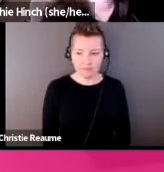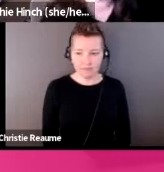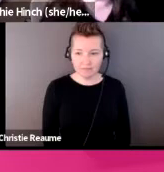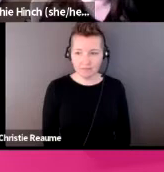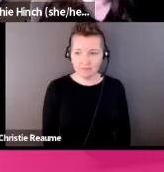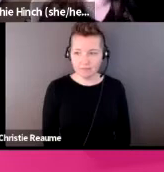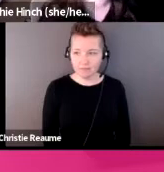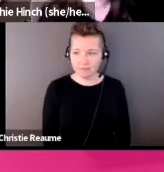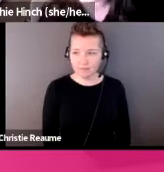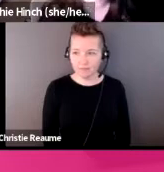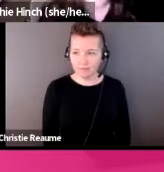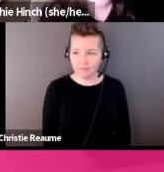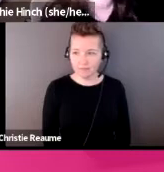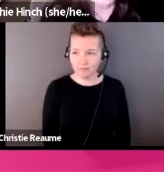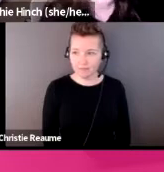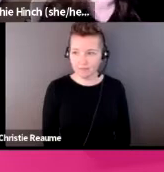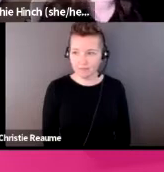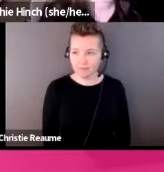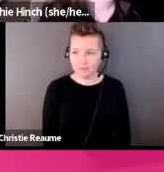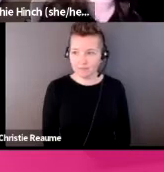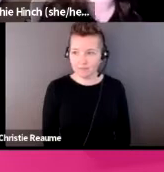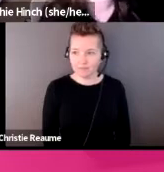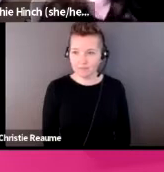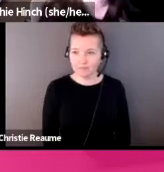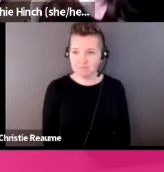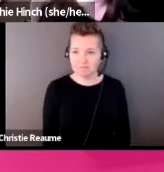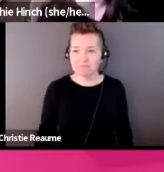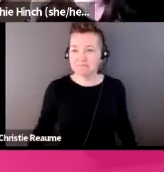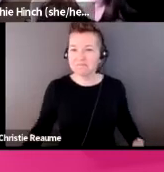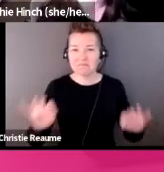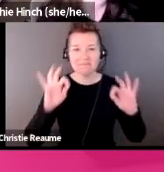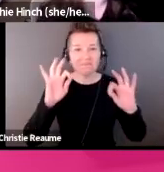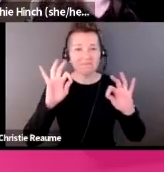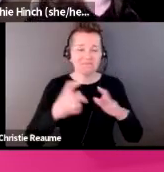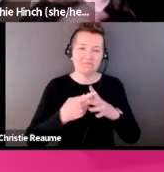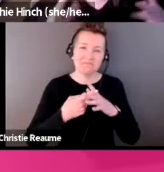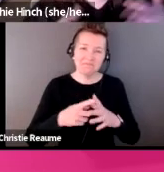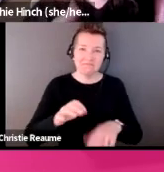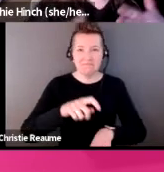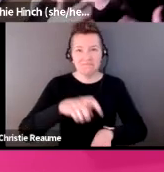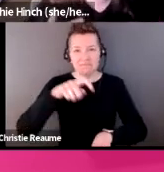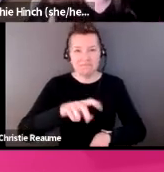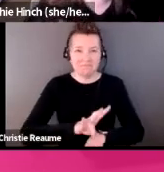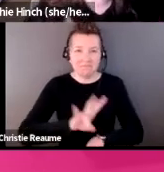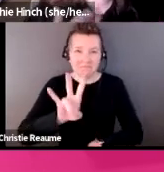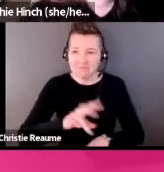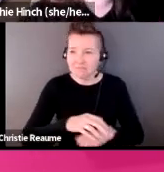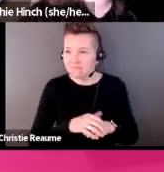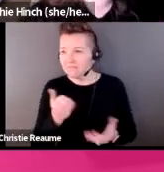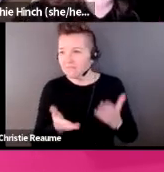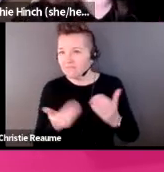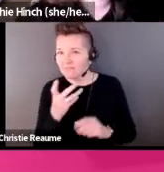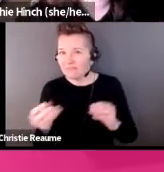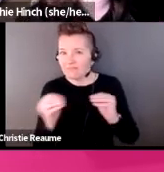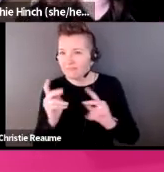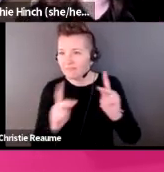So it is seven o'clock, we will get started, we'll wait until a few more people come